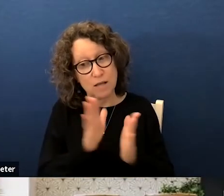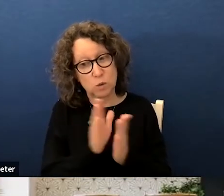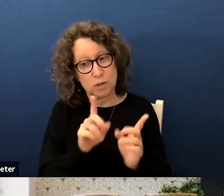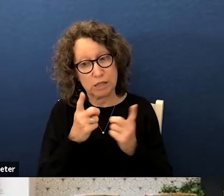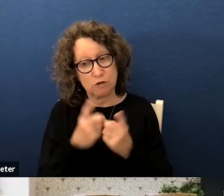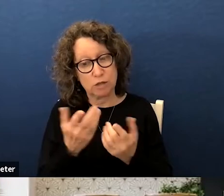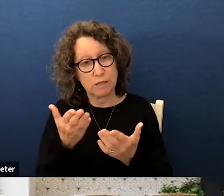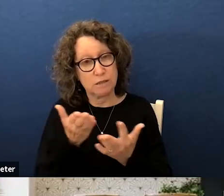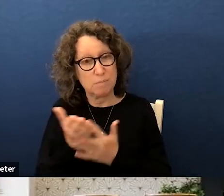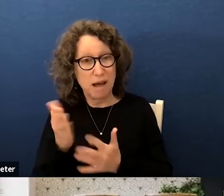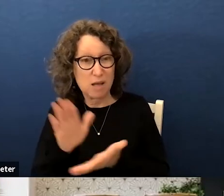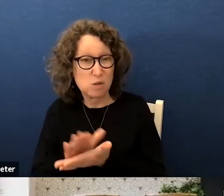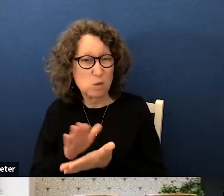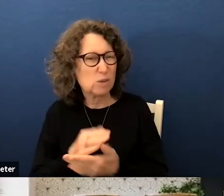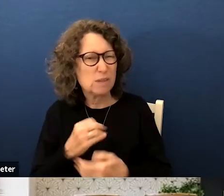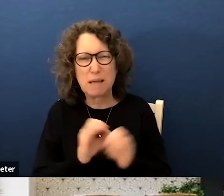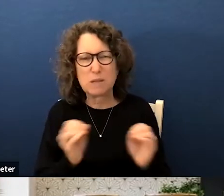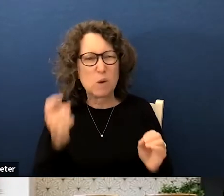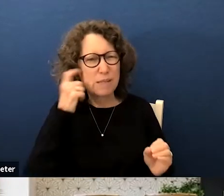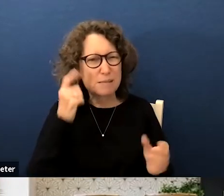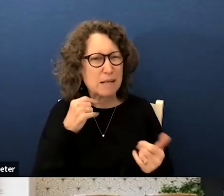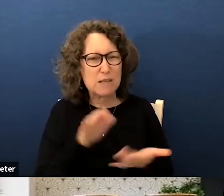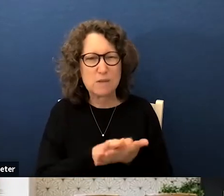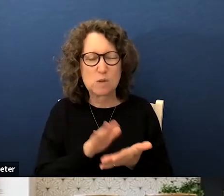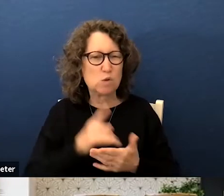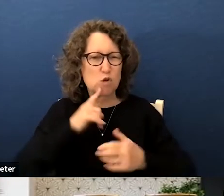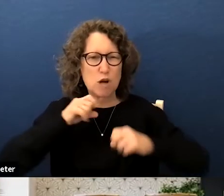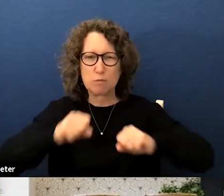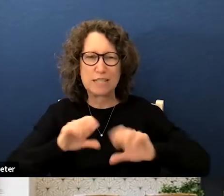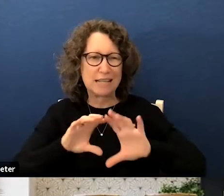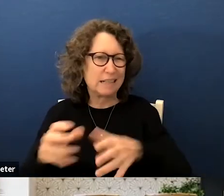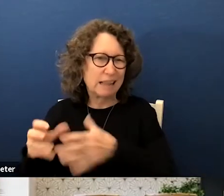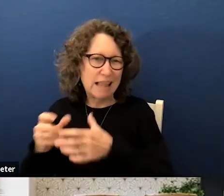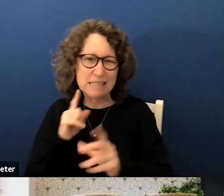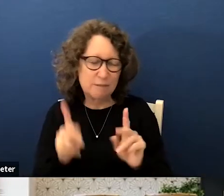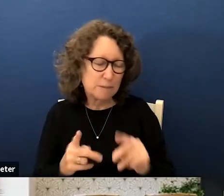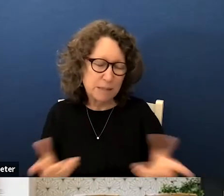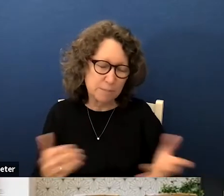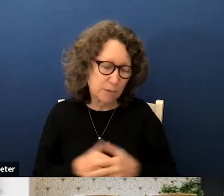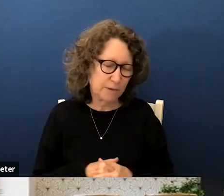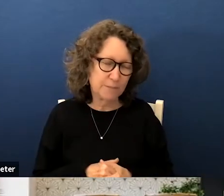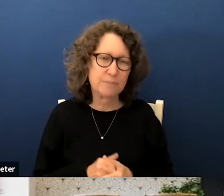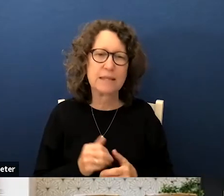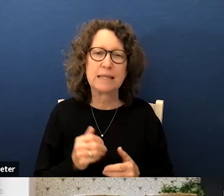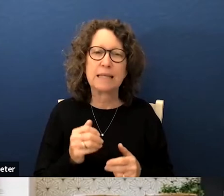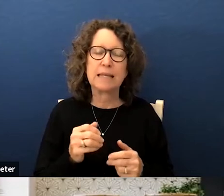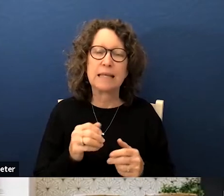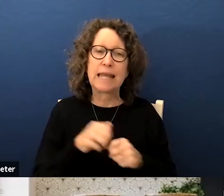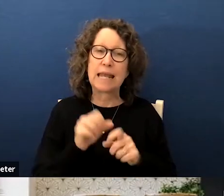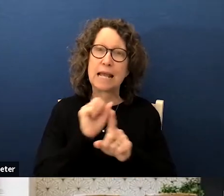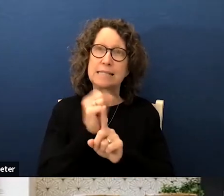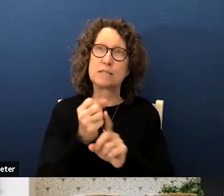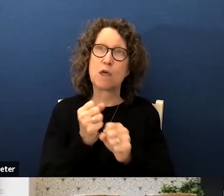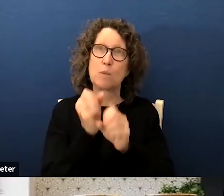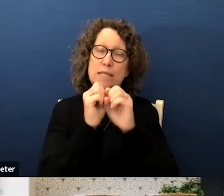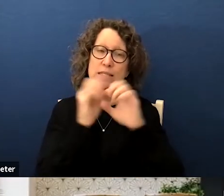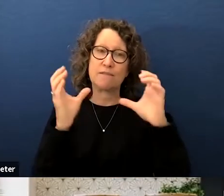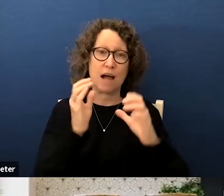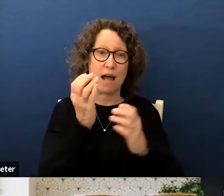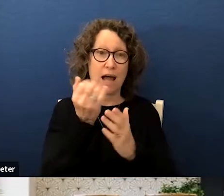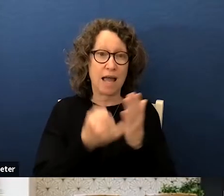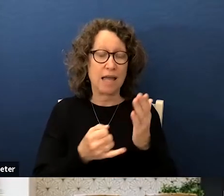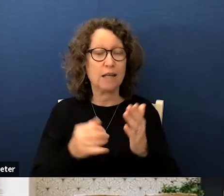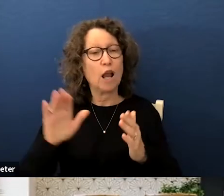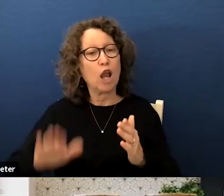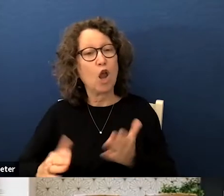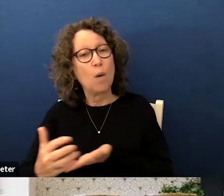schools that doesn't make any sense because the schools are not protected classes of people in the scenario that we divide our districts this way low